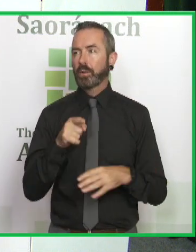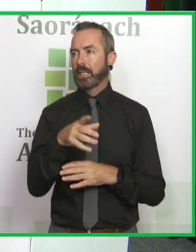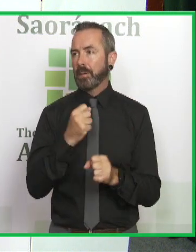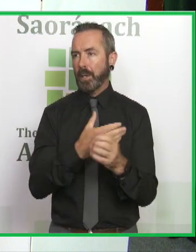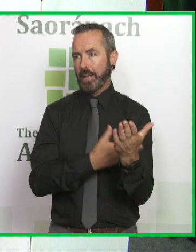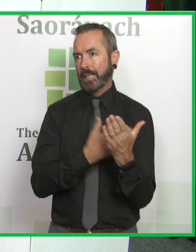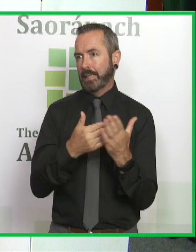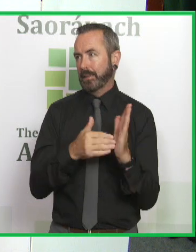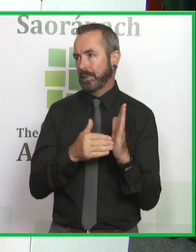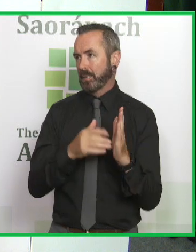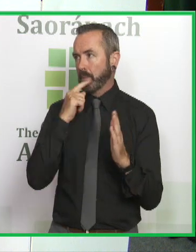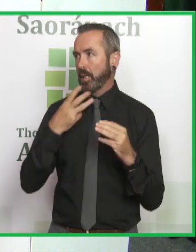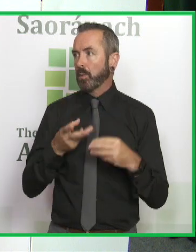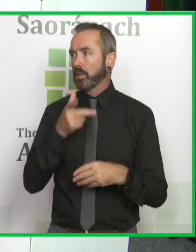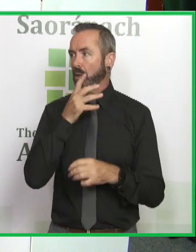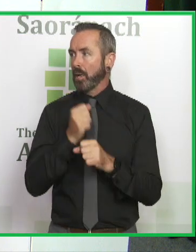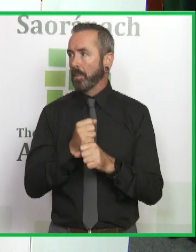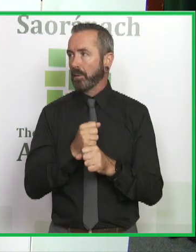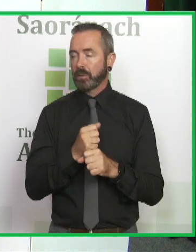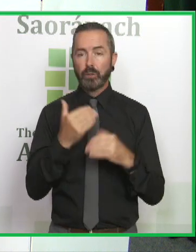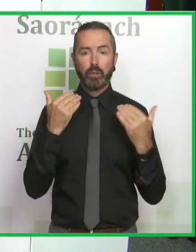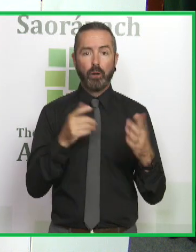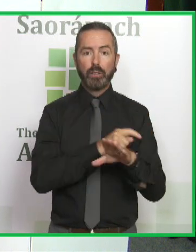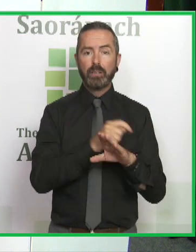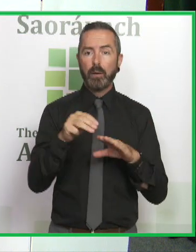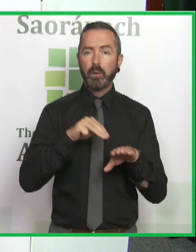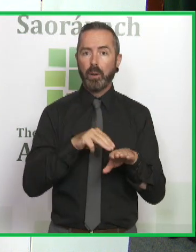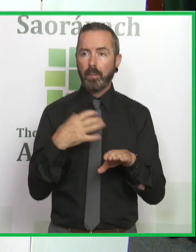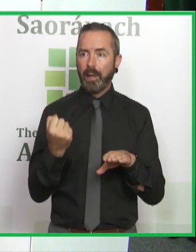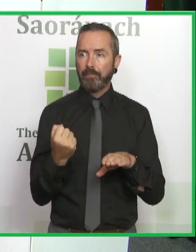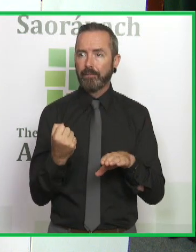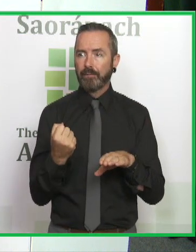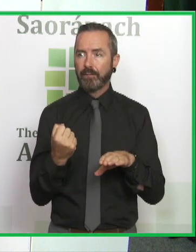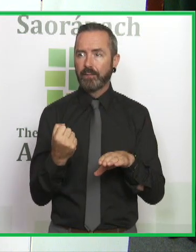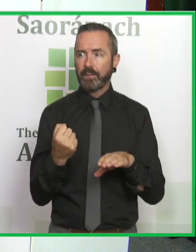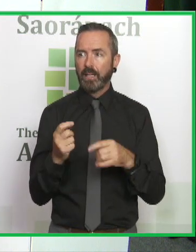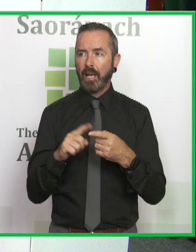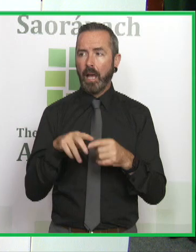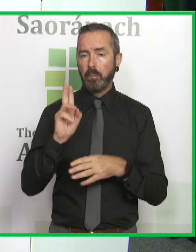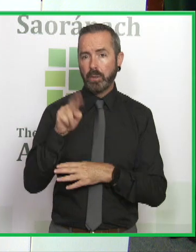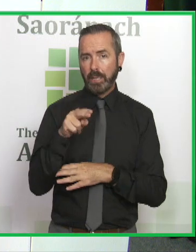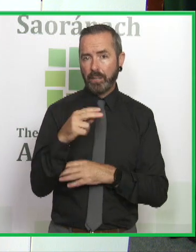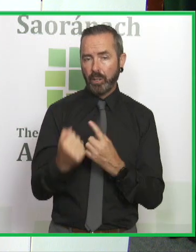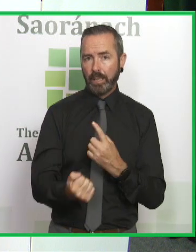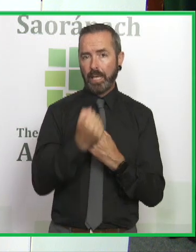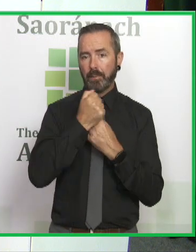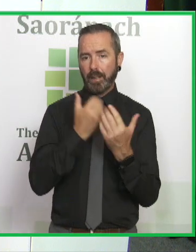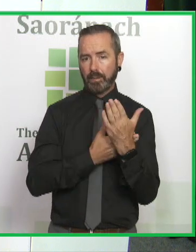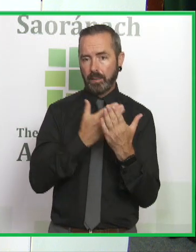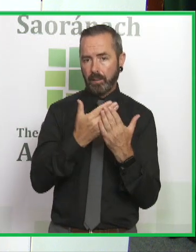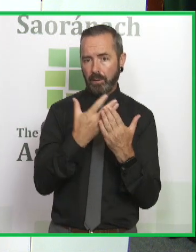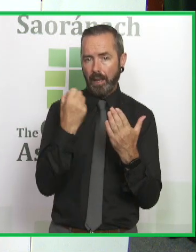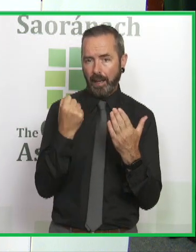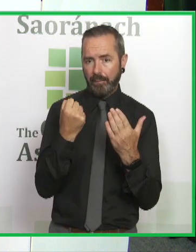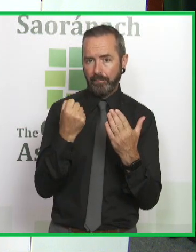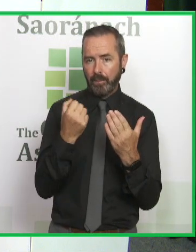legislation, so I'm going to talk a little bit about the current types of problems that we have and the potential impact that legislation may have on